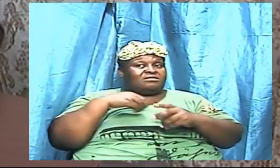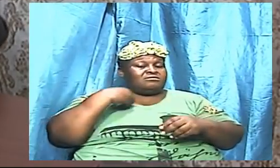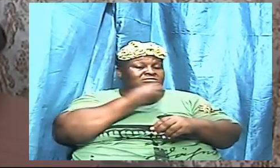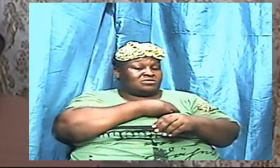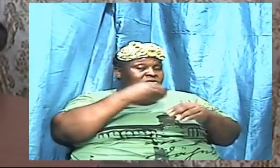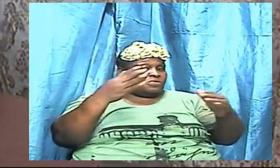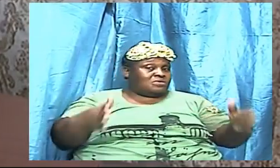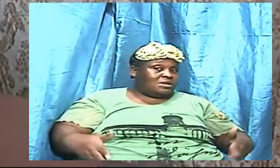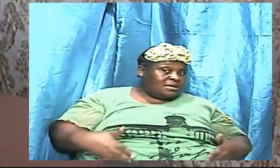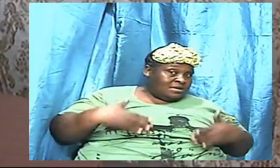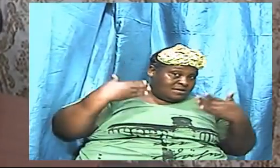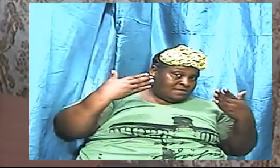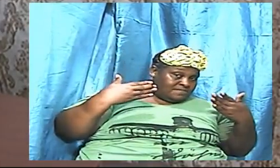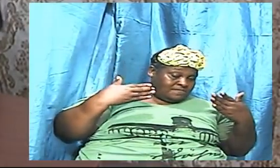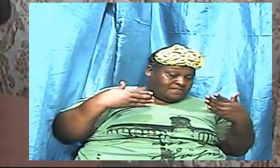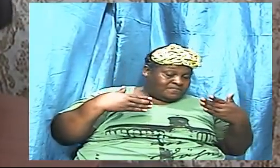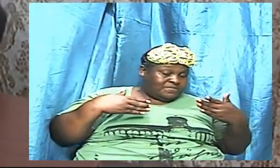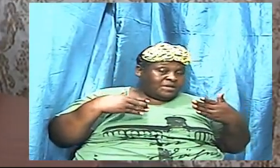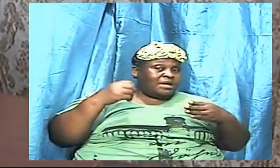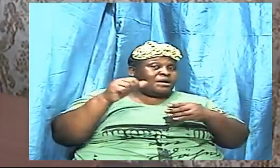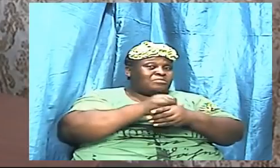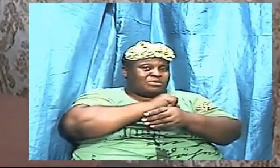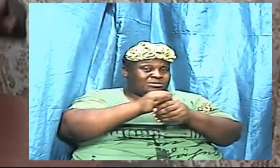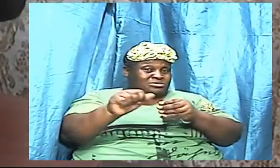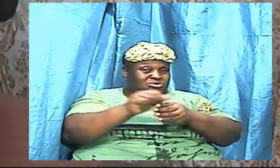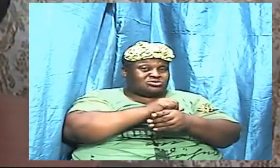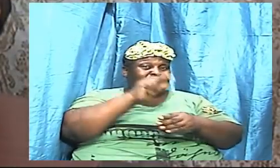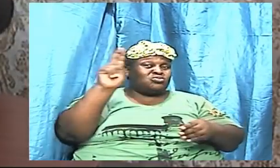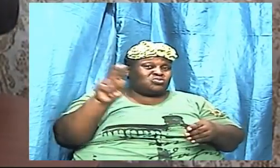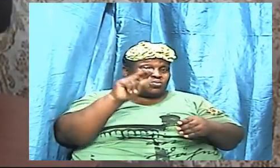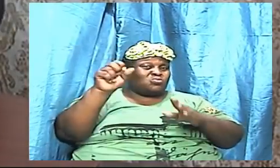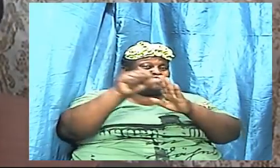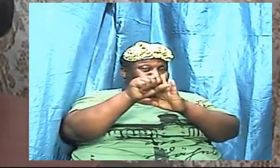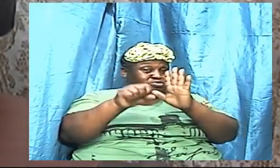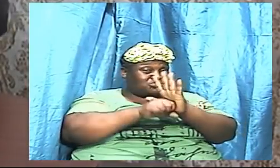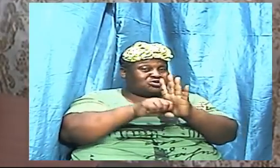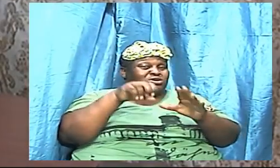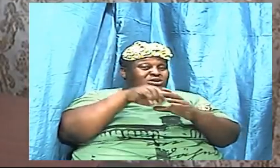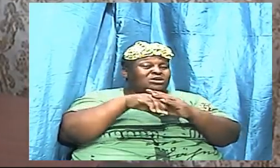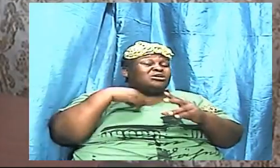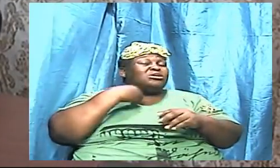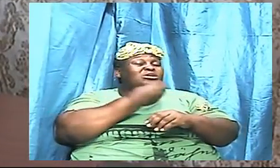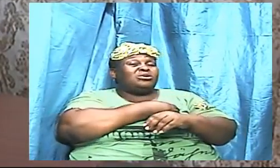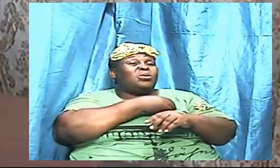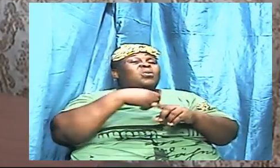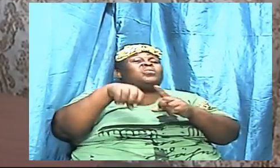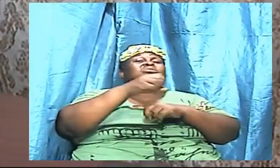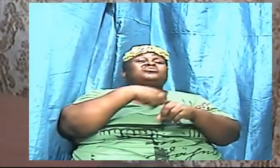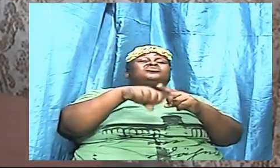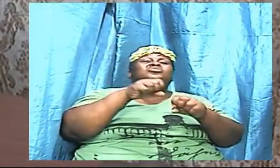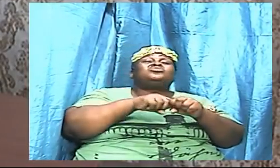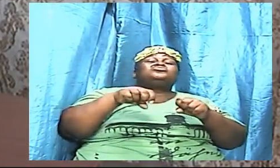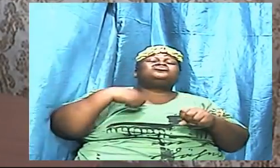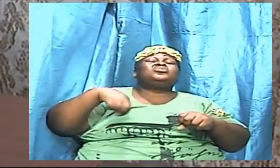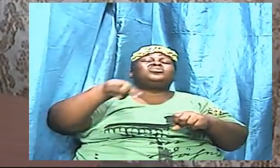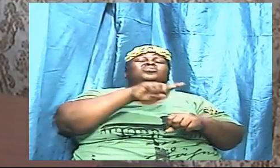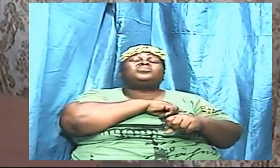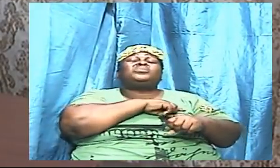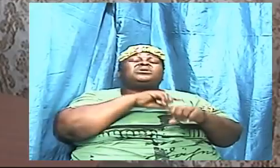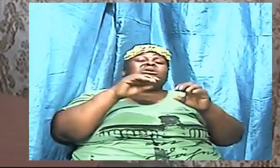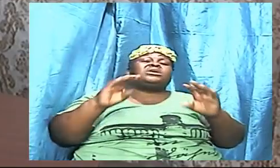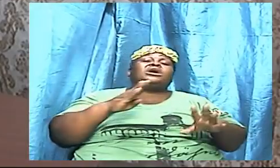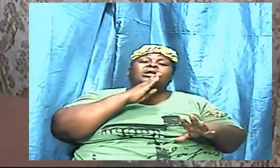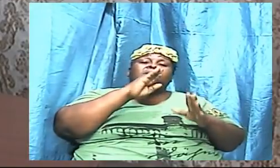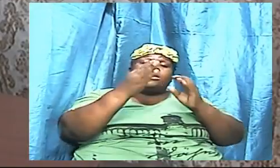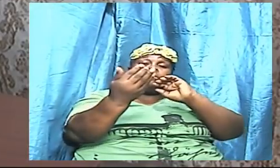to practice to use the scripture in our situations so that we become overcomers because that's really who we